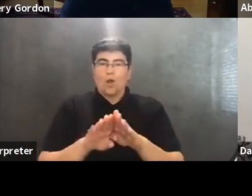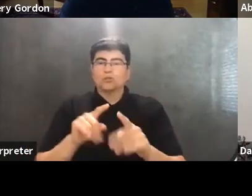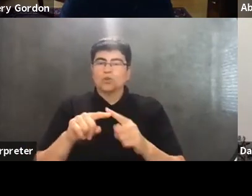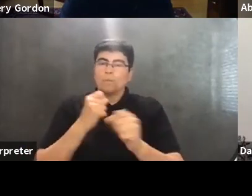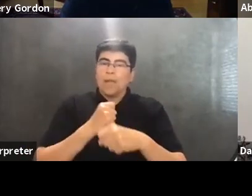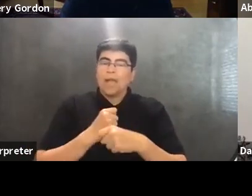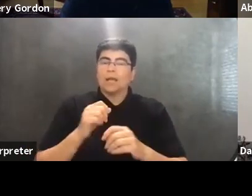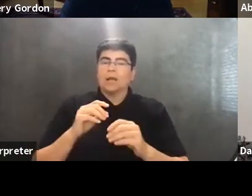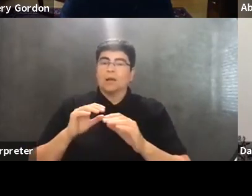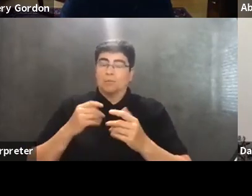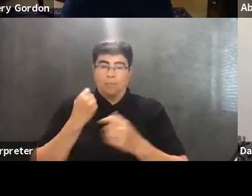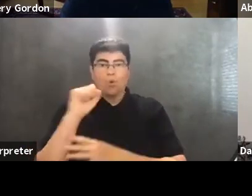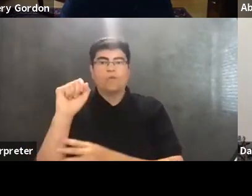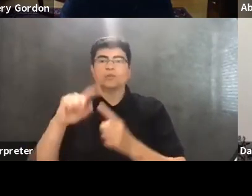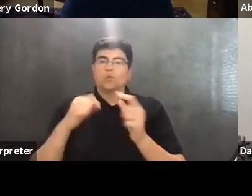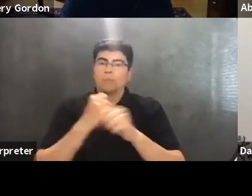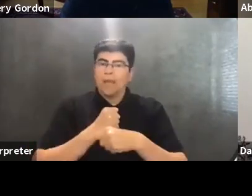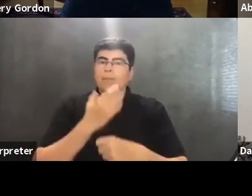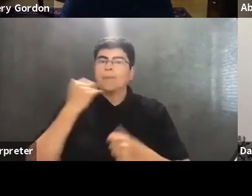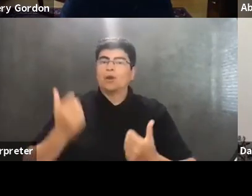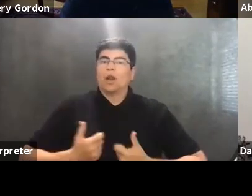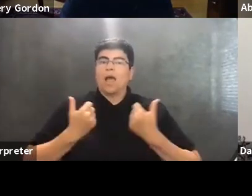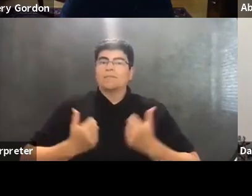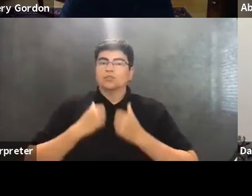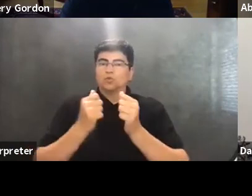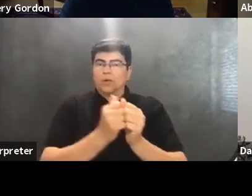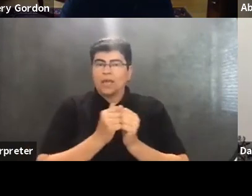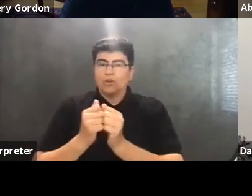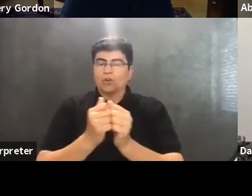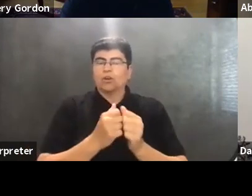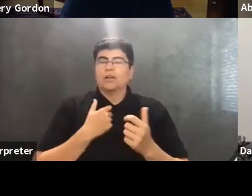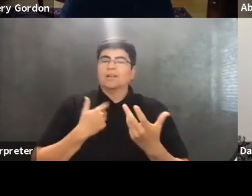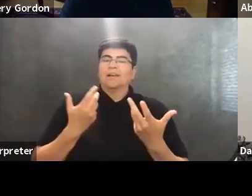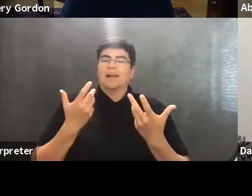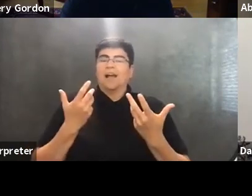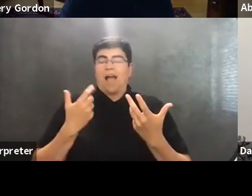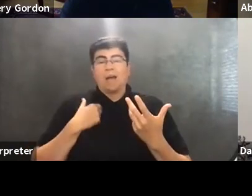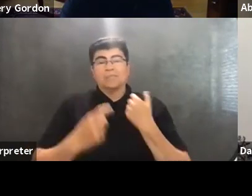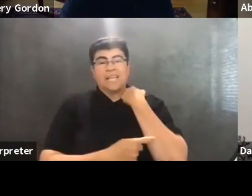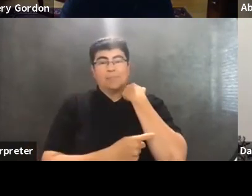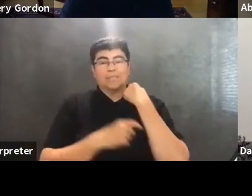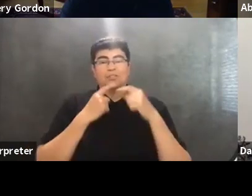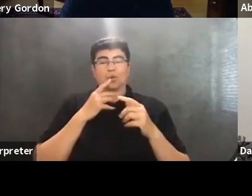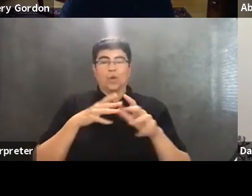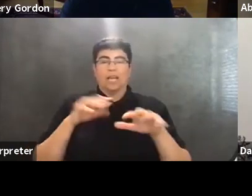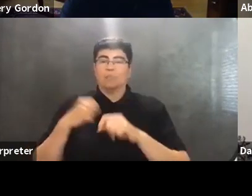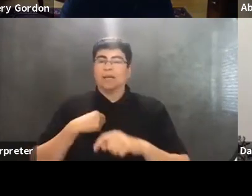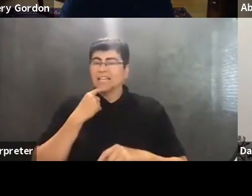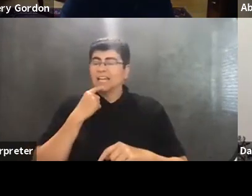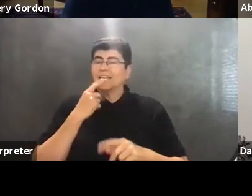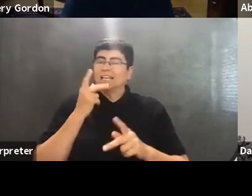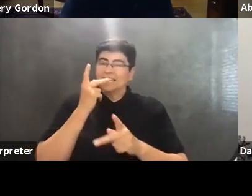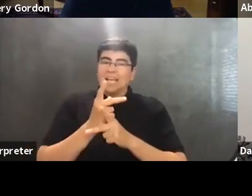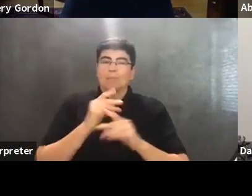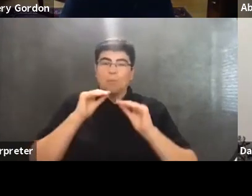moving to make better lives together. I'm tempted to lead by saying, uh, keep moving in that